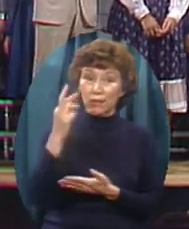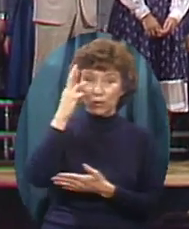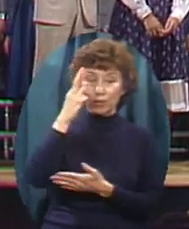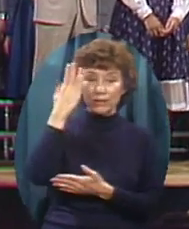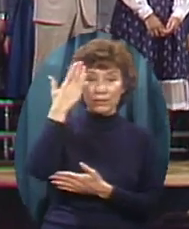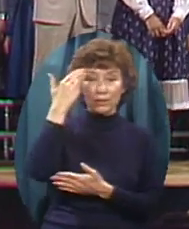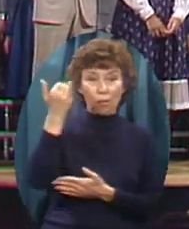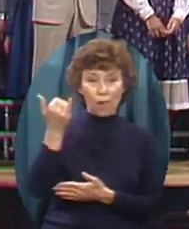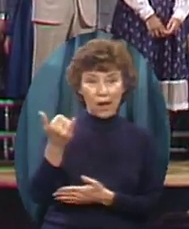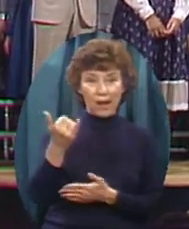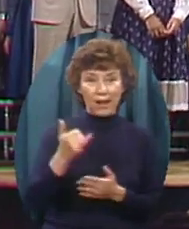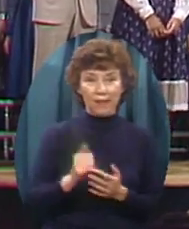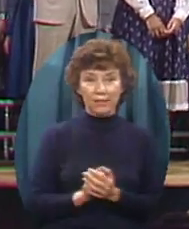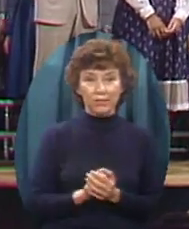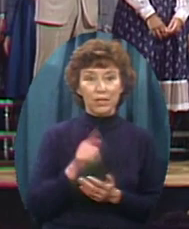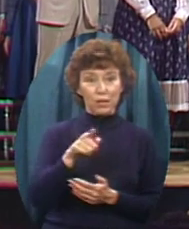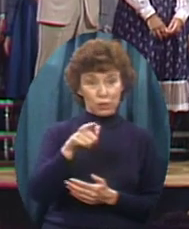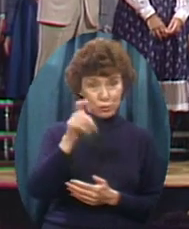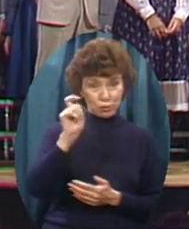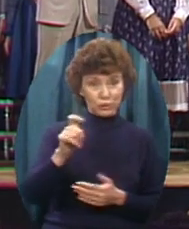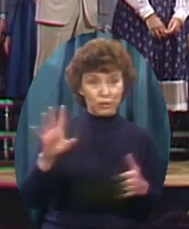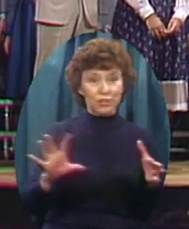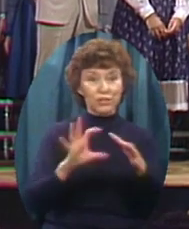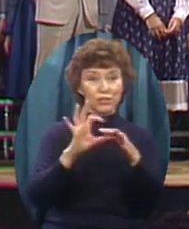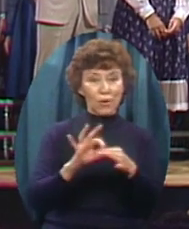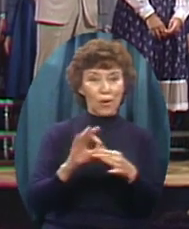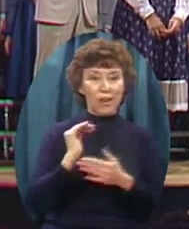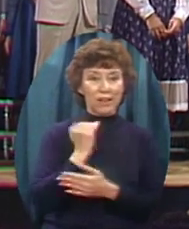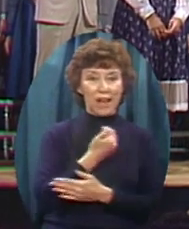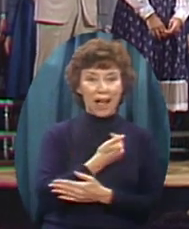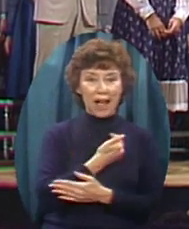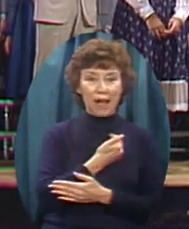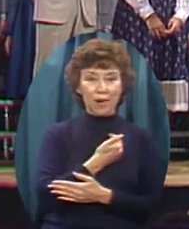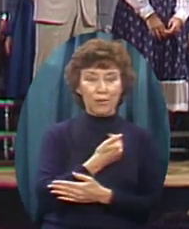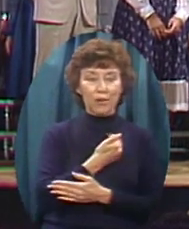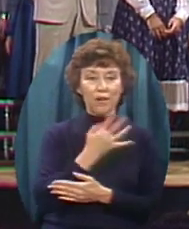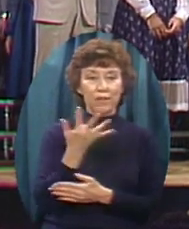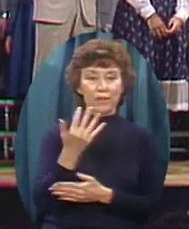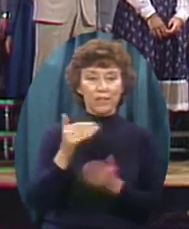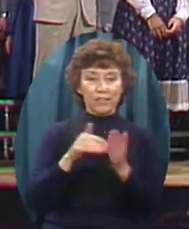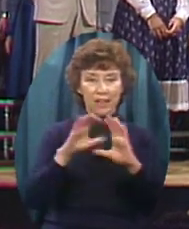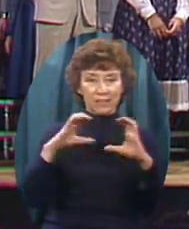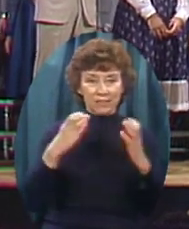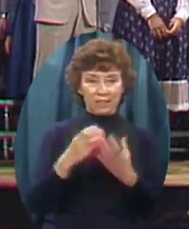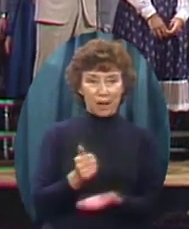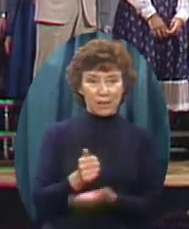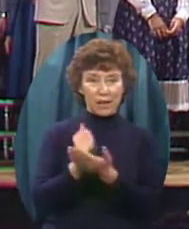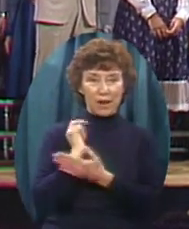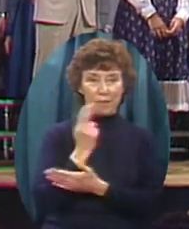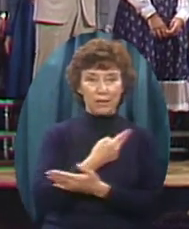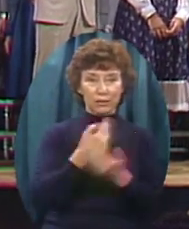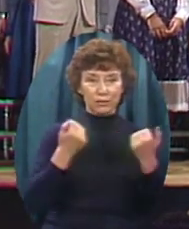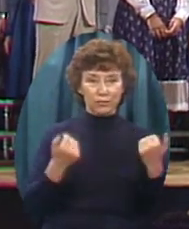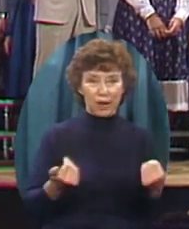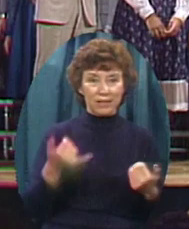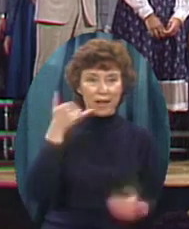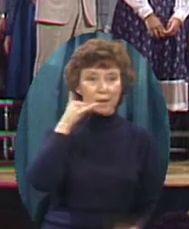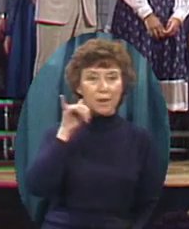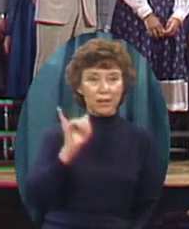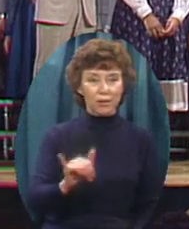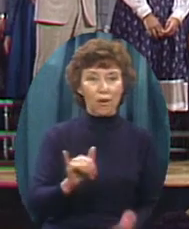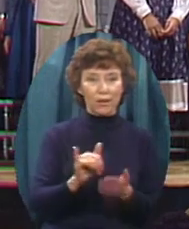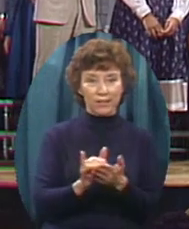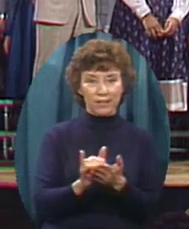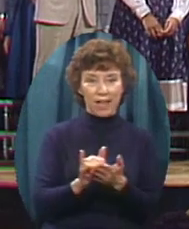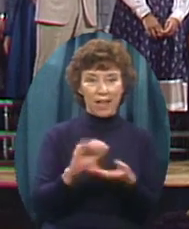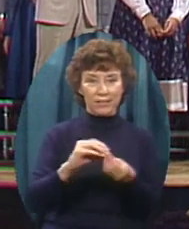you should join our scholarship club And help us right now By calling that toll